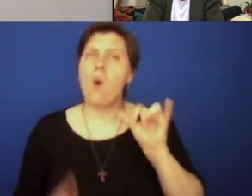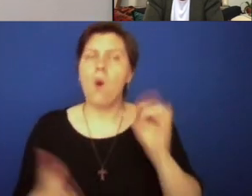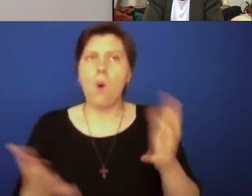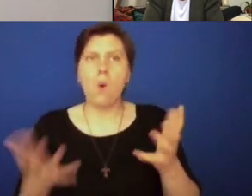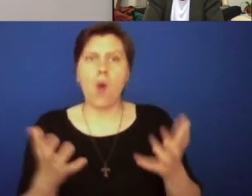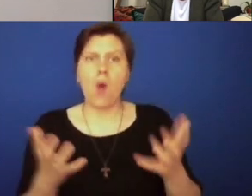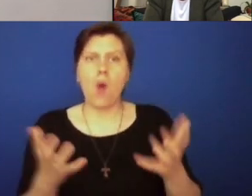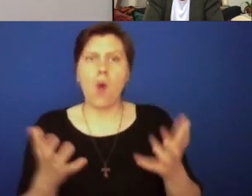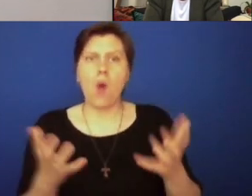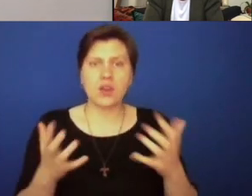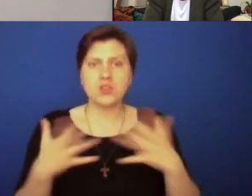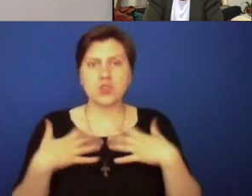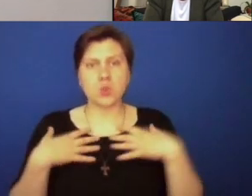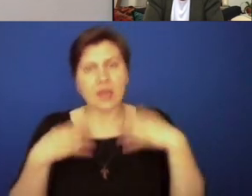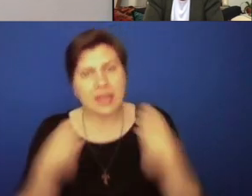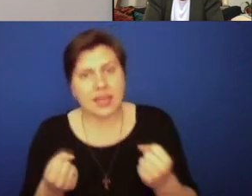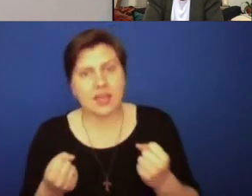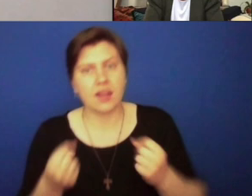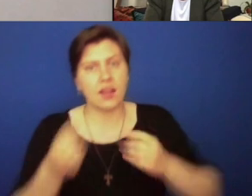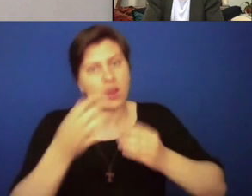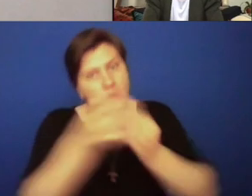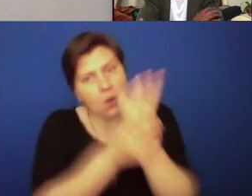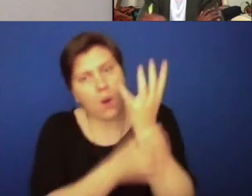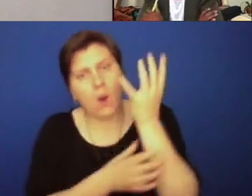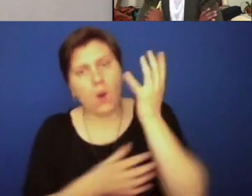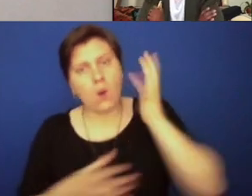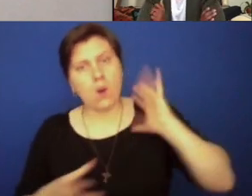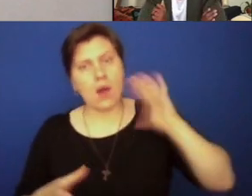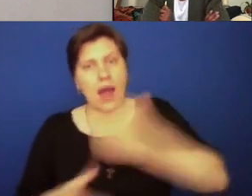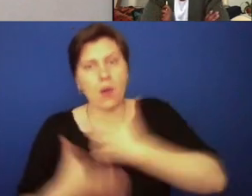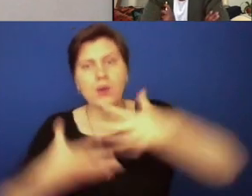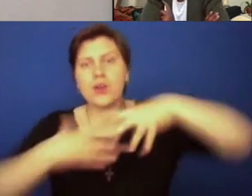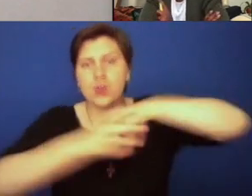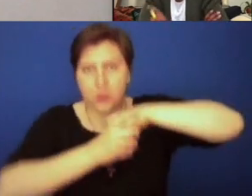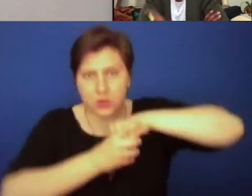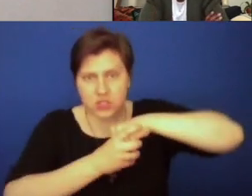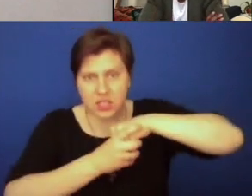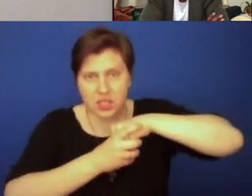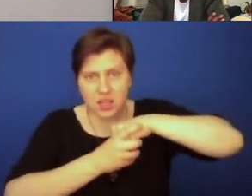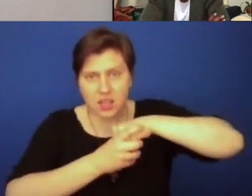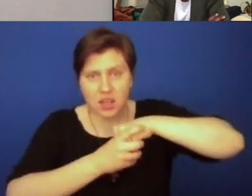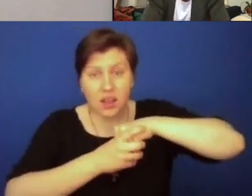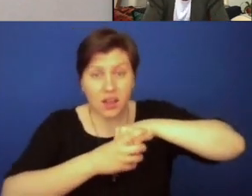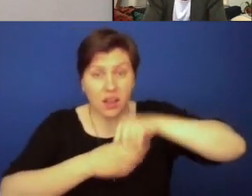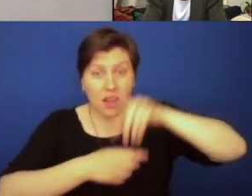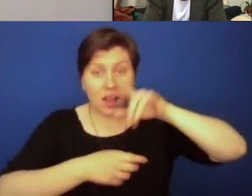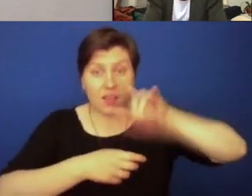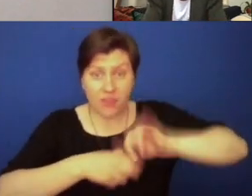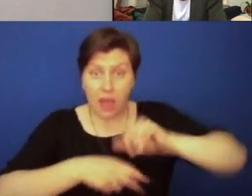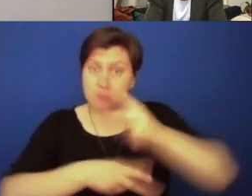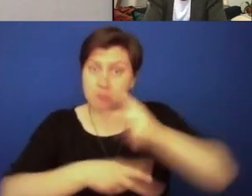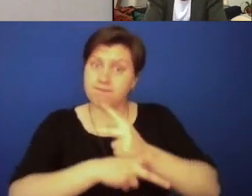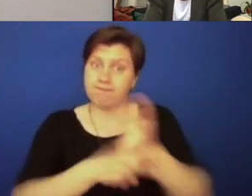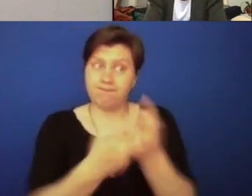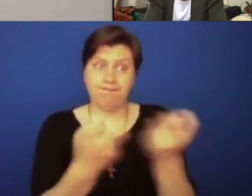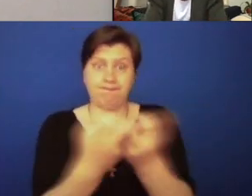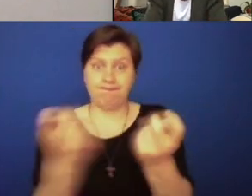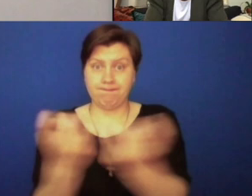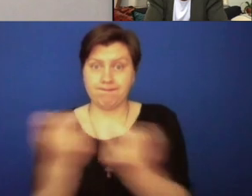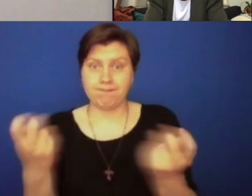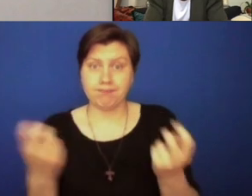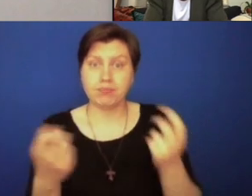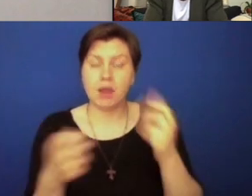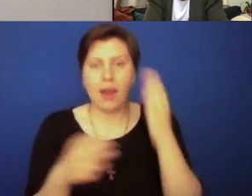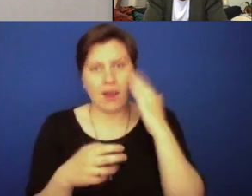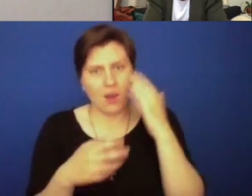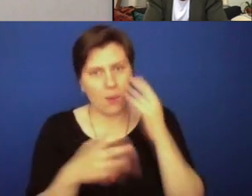like to heal and grow in our inclusion as a parish, that keeps more seats in the pews, which I know a